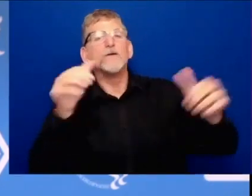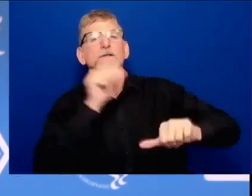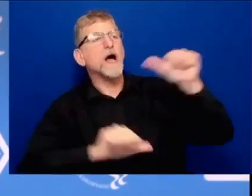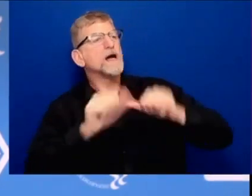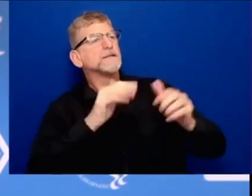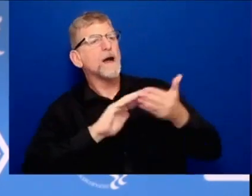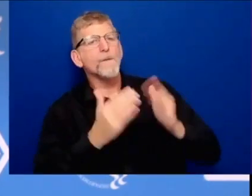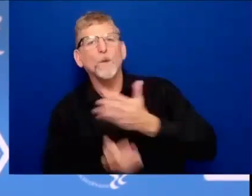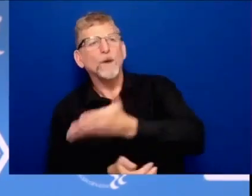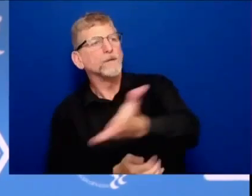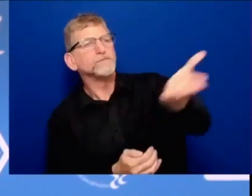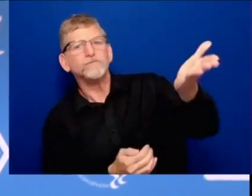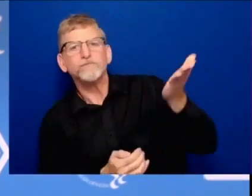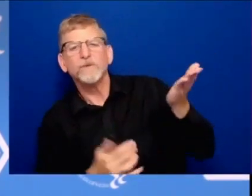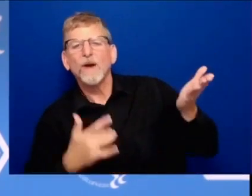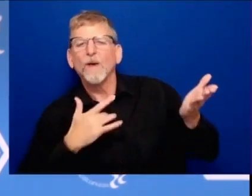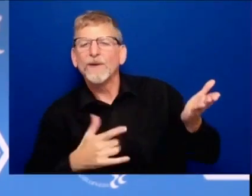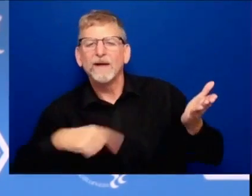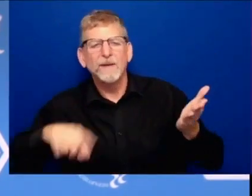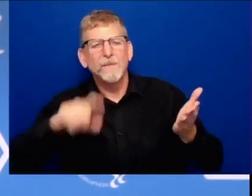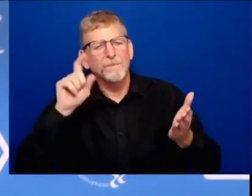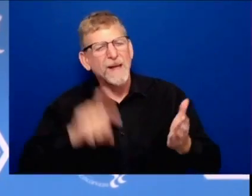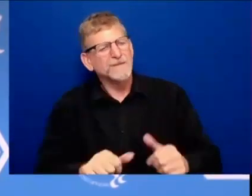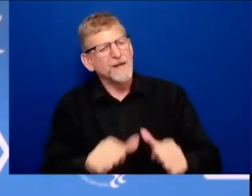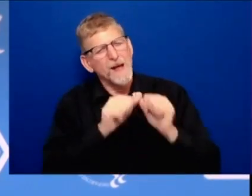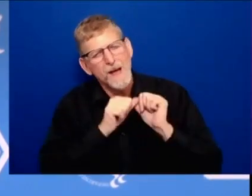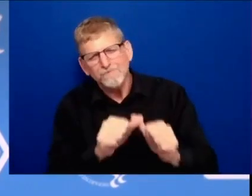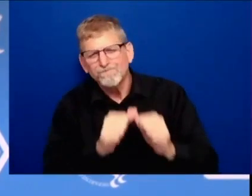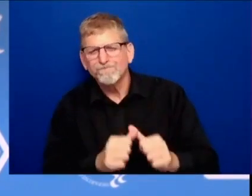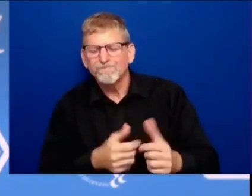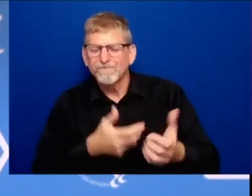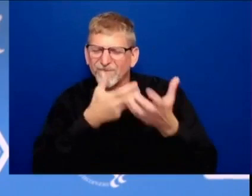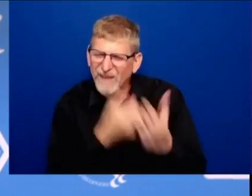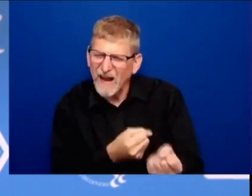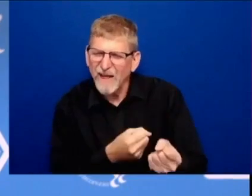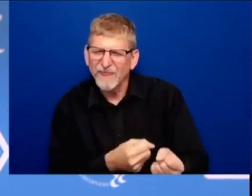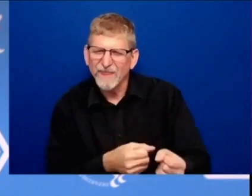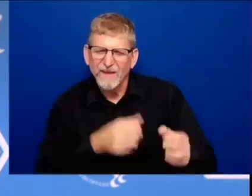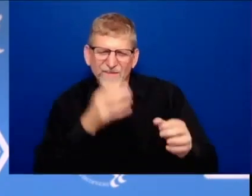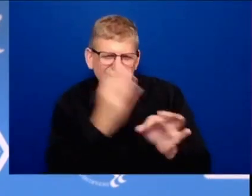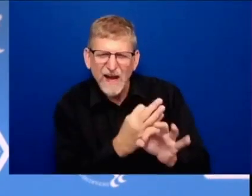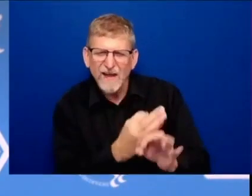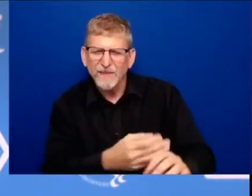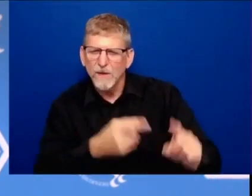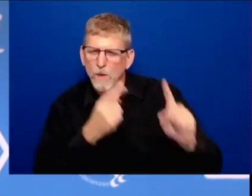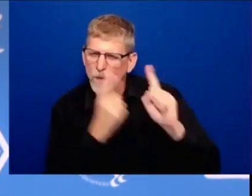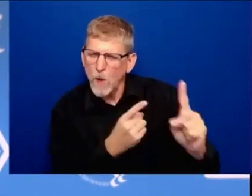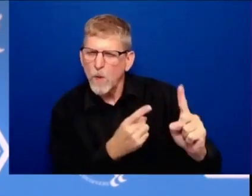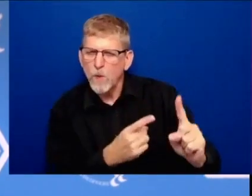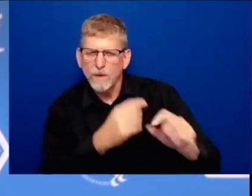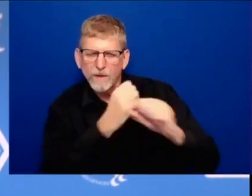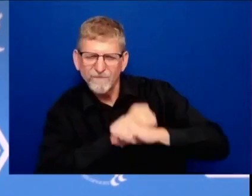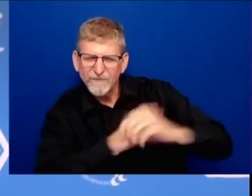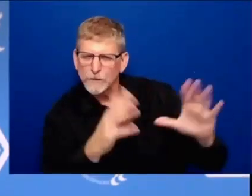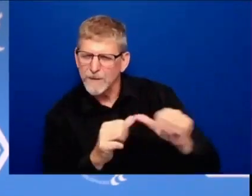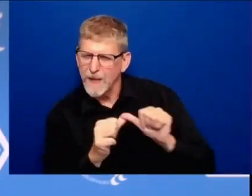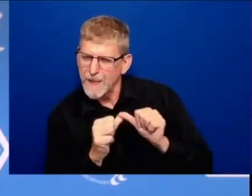purpose vision and with every dose of hope we have folks